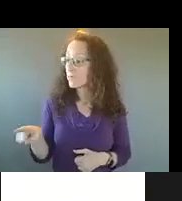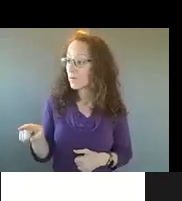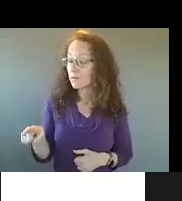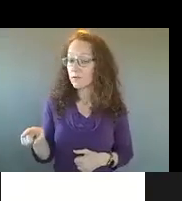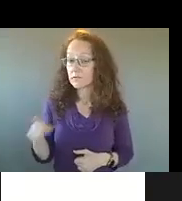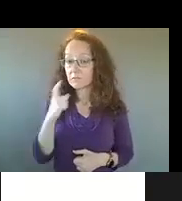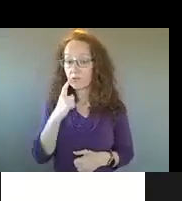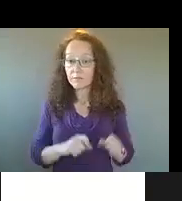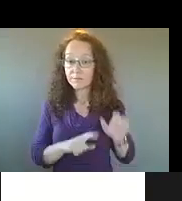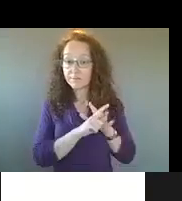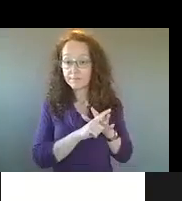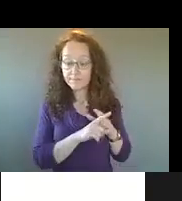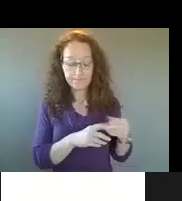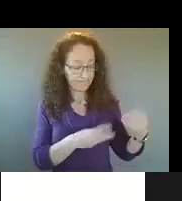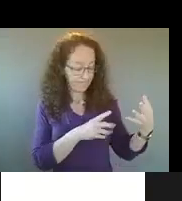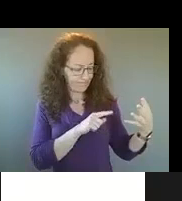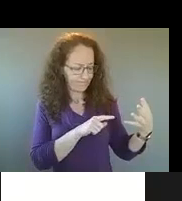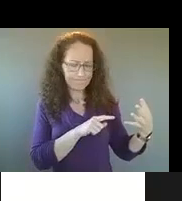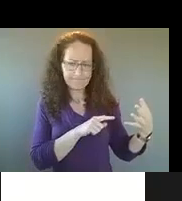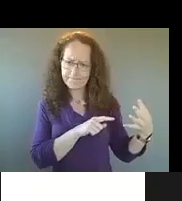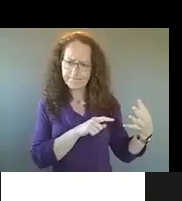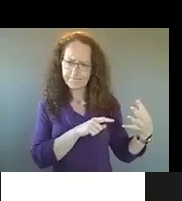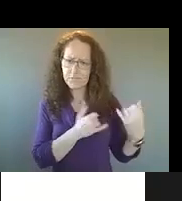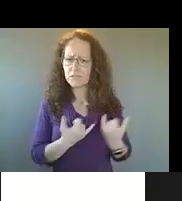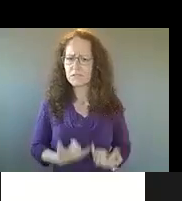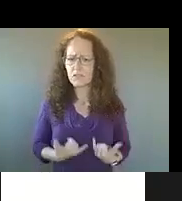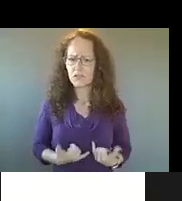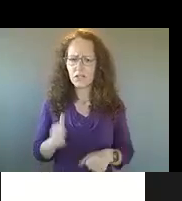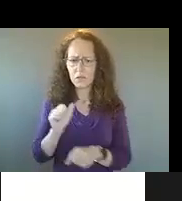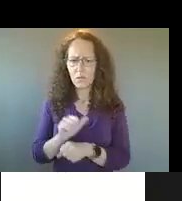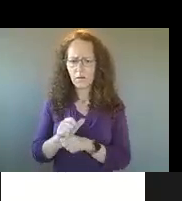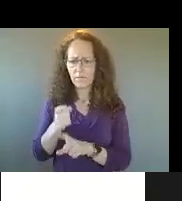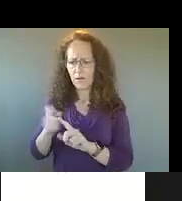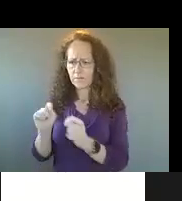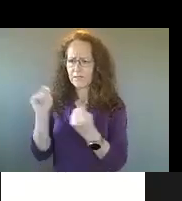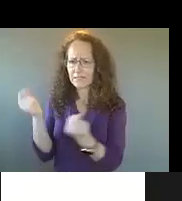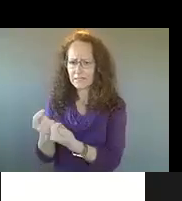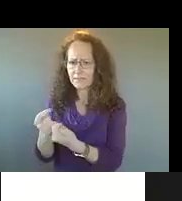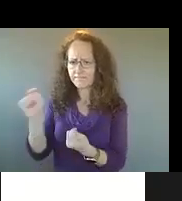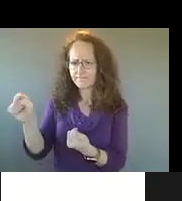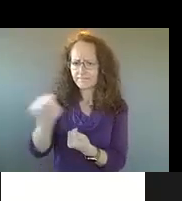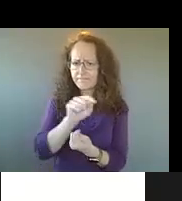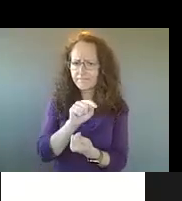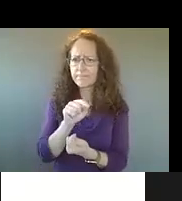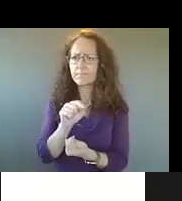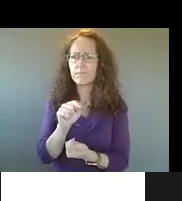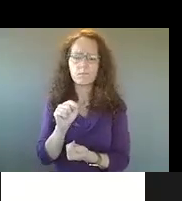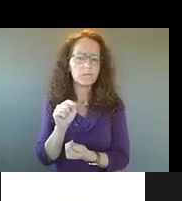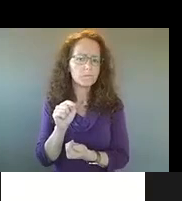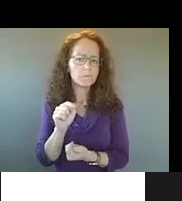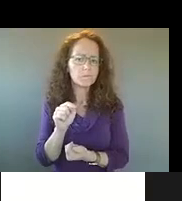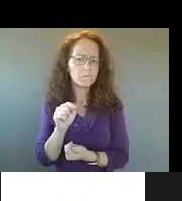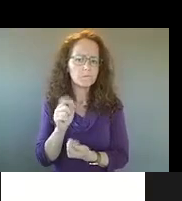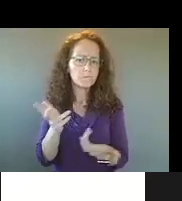saw around, um, the current work, um, that the teams are doing, um, with CanDo, um,